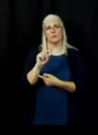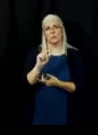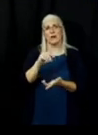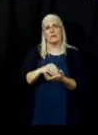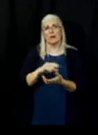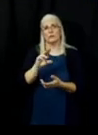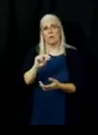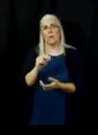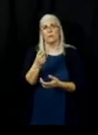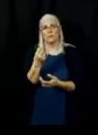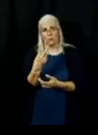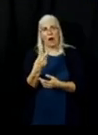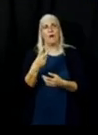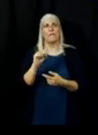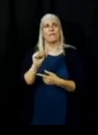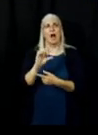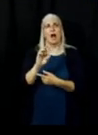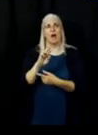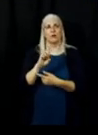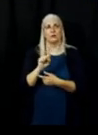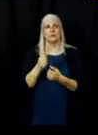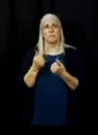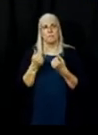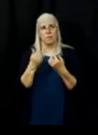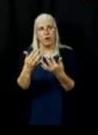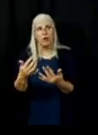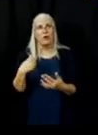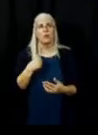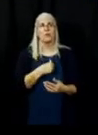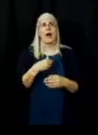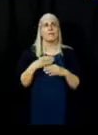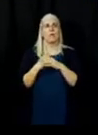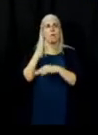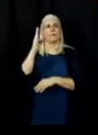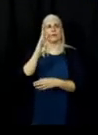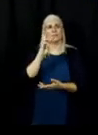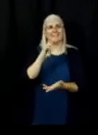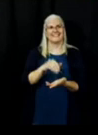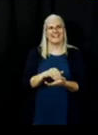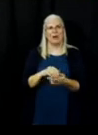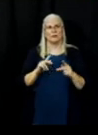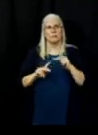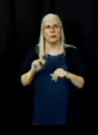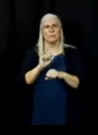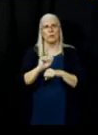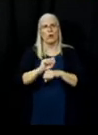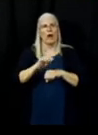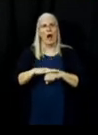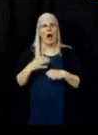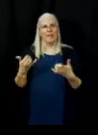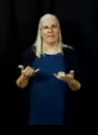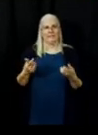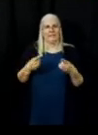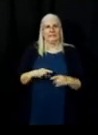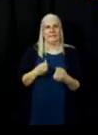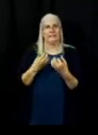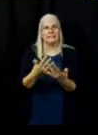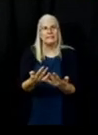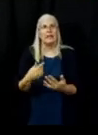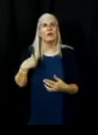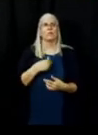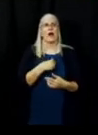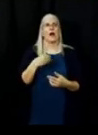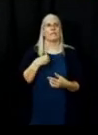acres. We have almost over 6,000 personnel assigned to this incident. We have 10,721 structures